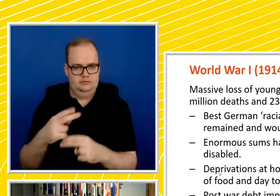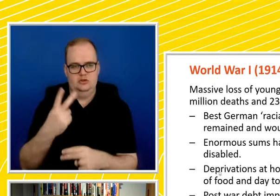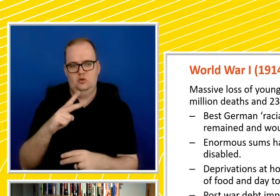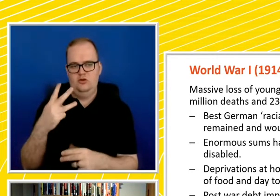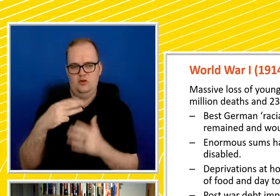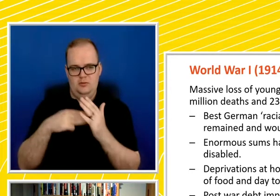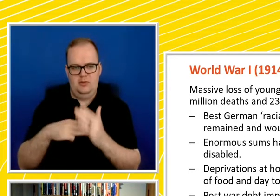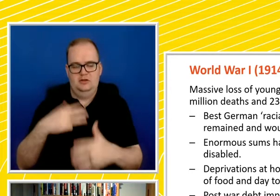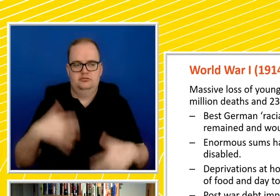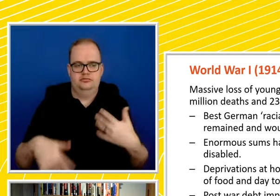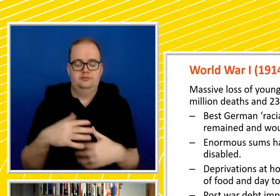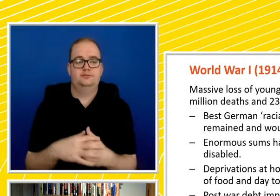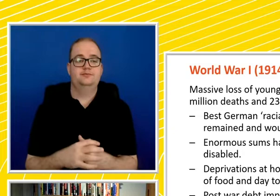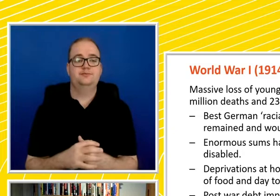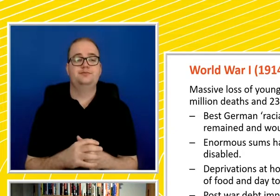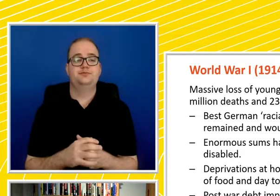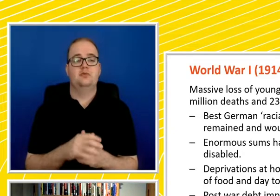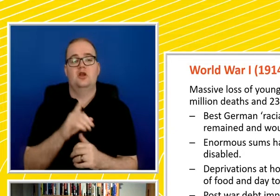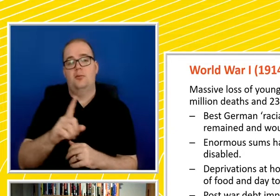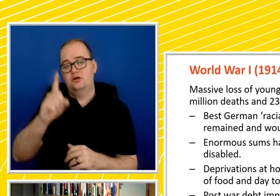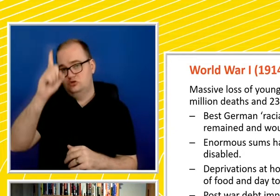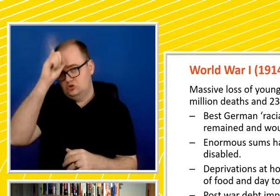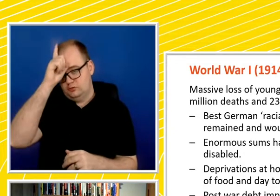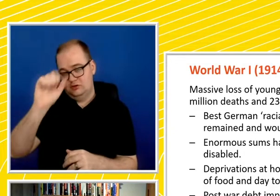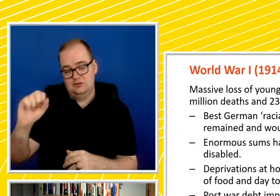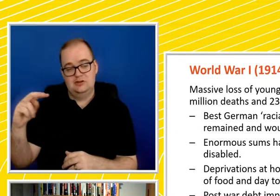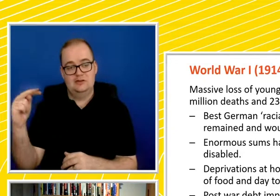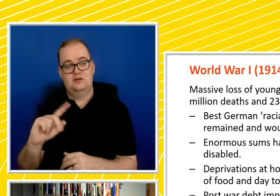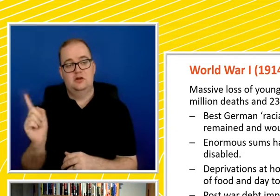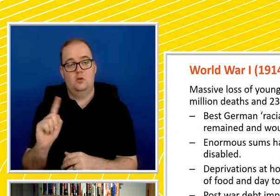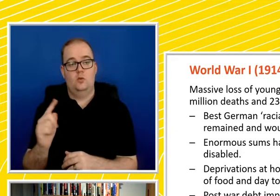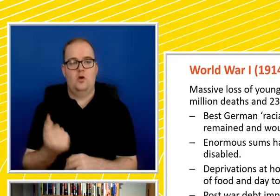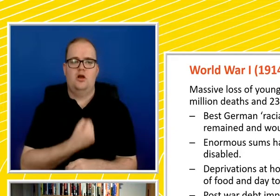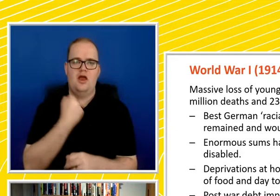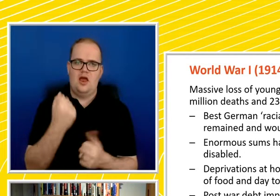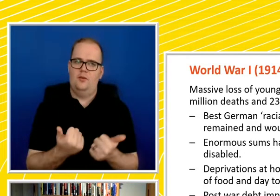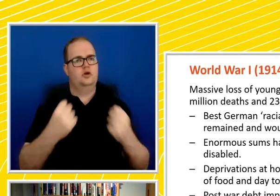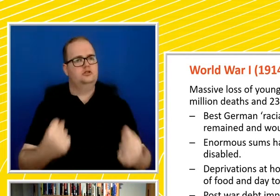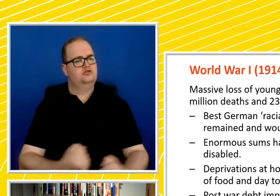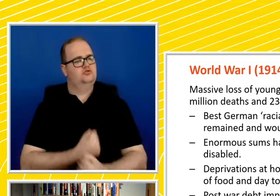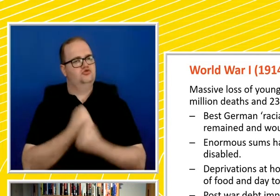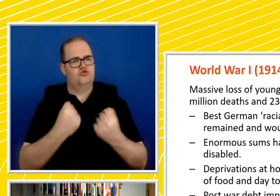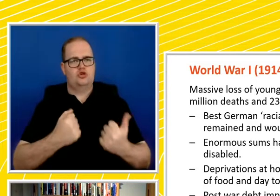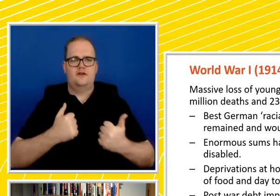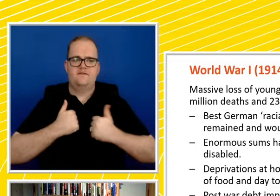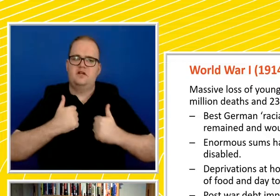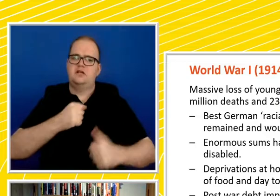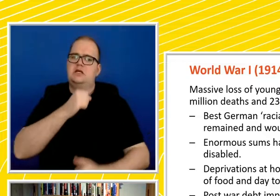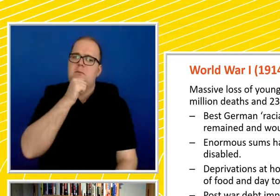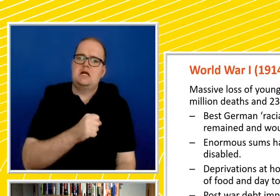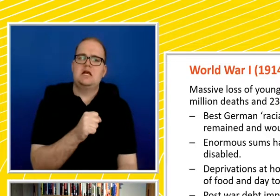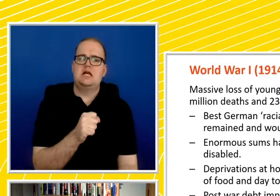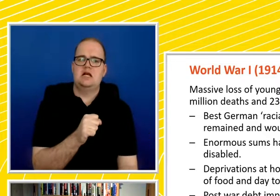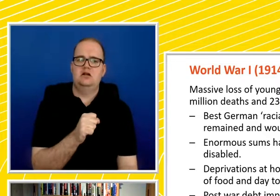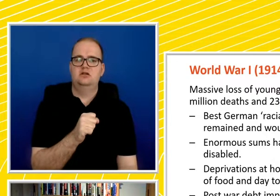Germany are that because of this, our best racial stock, our young men, our strong men, have